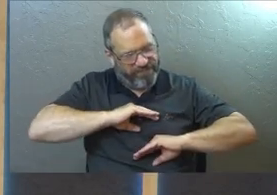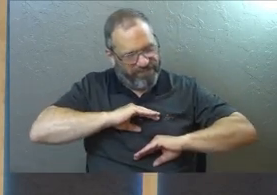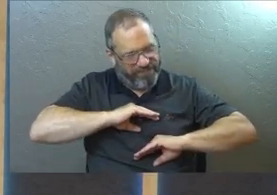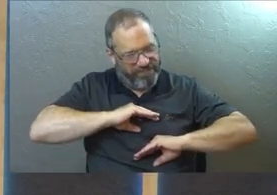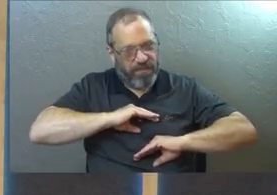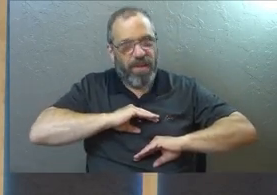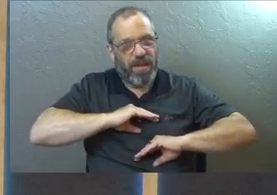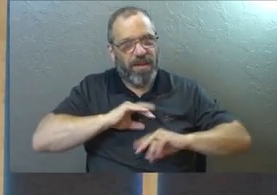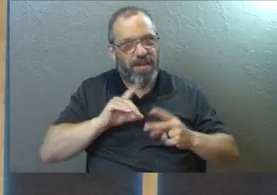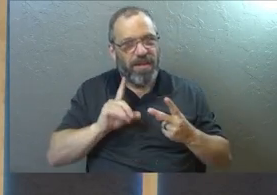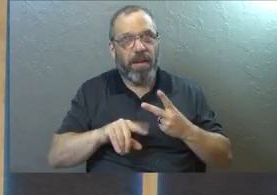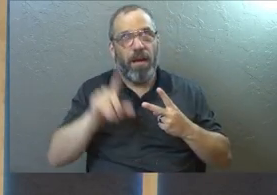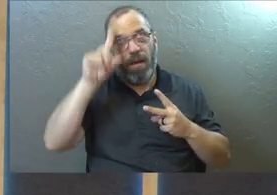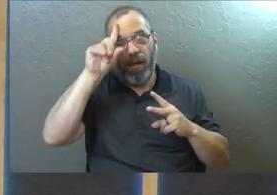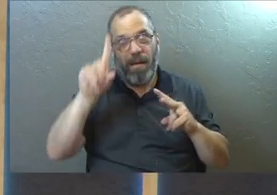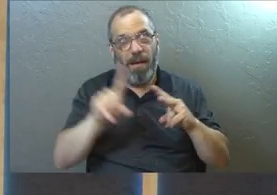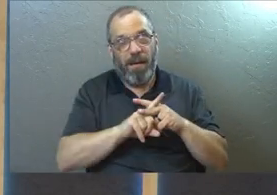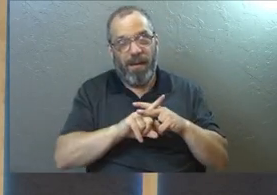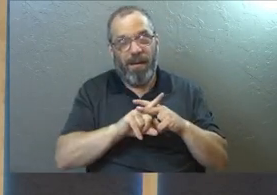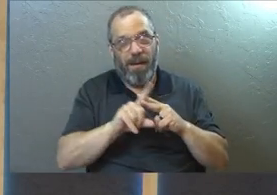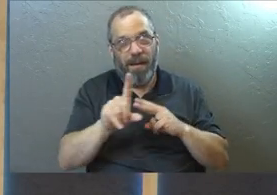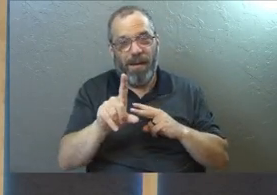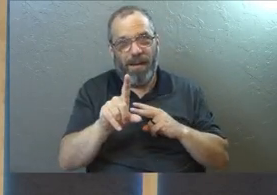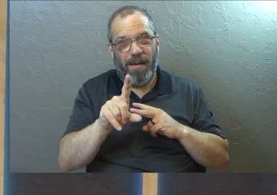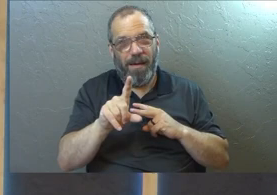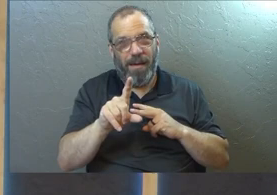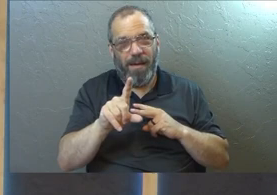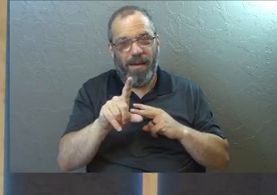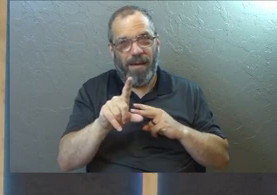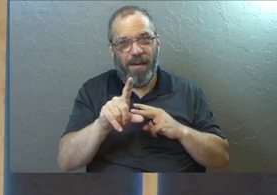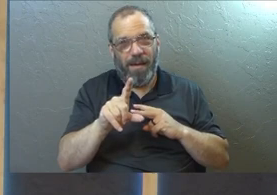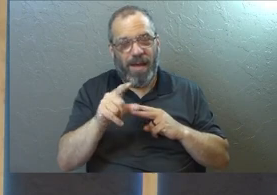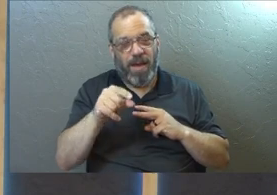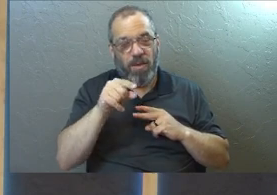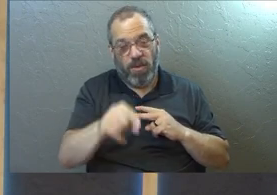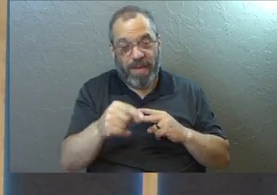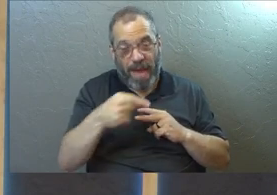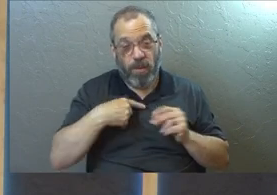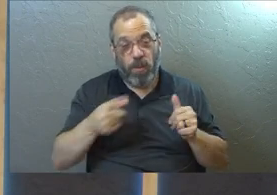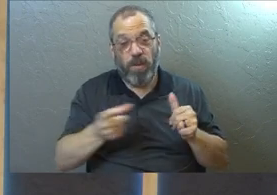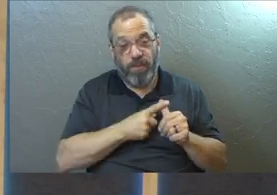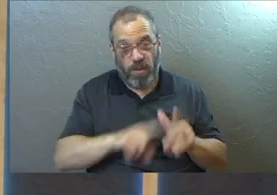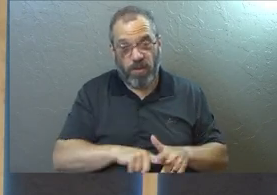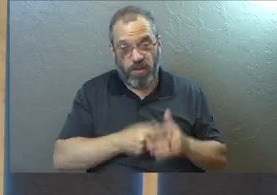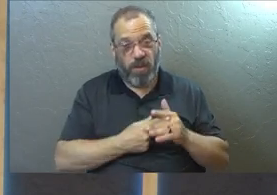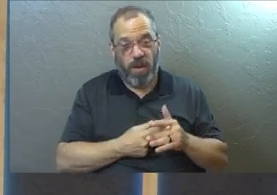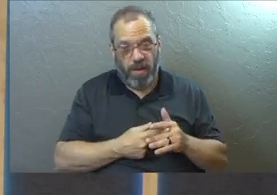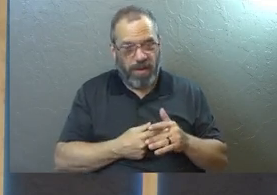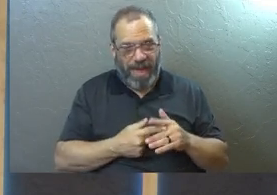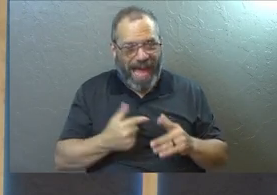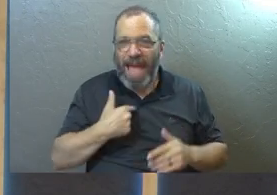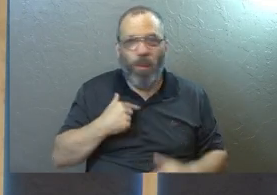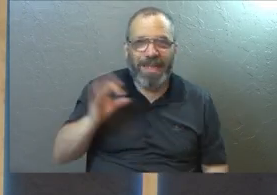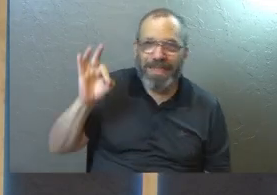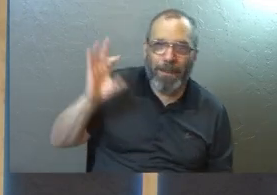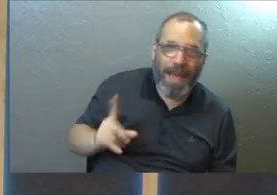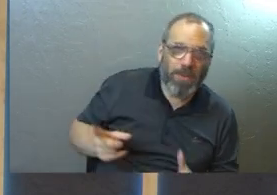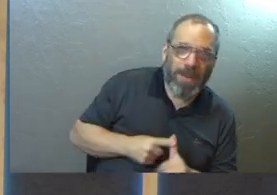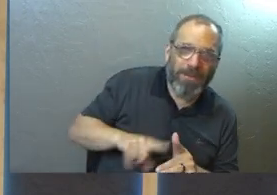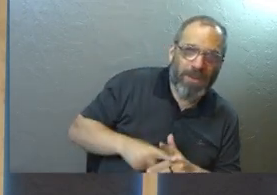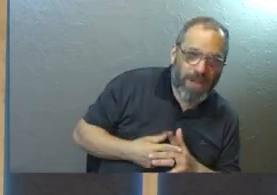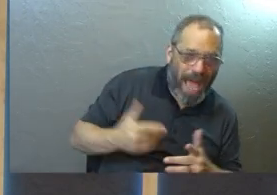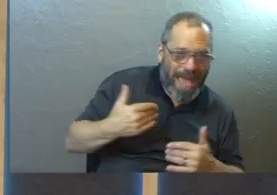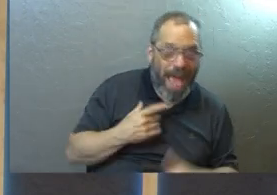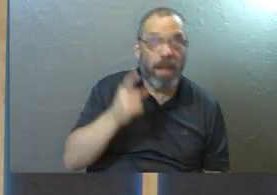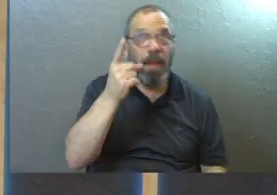And here's the second thought that hit me. This is what I had in the beginning. I didn't have any of the stuff. I